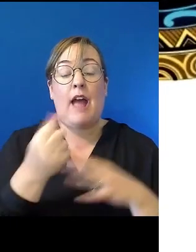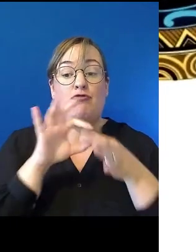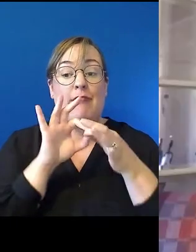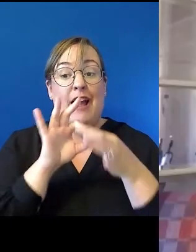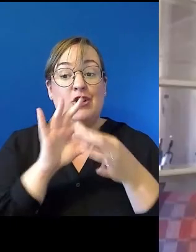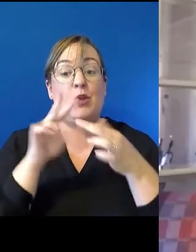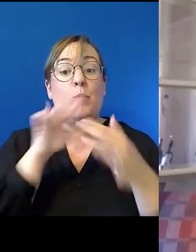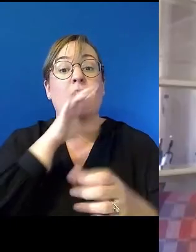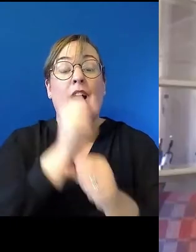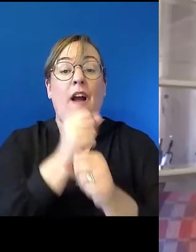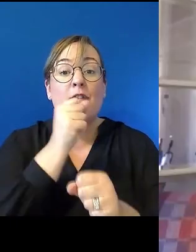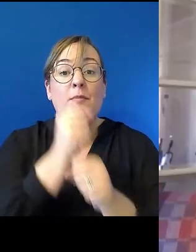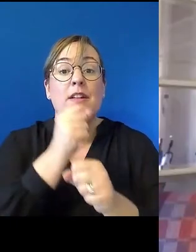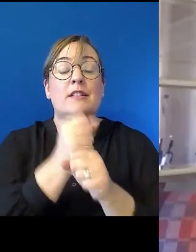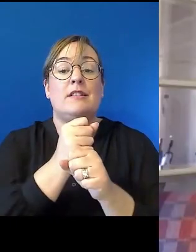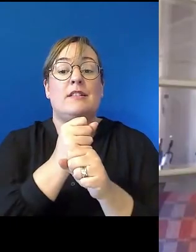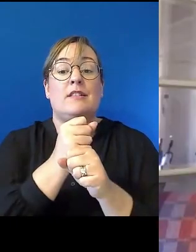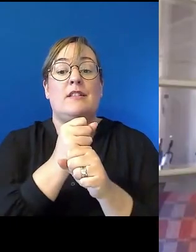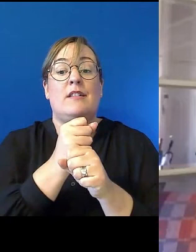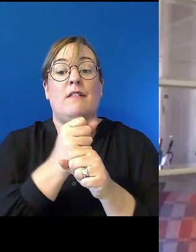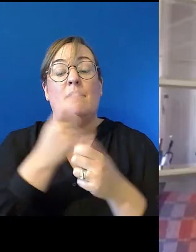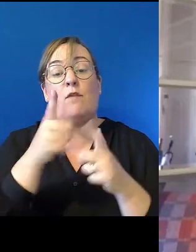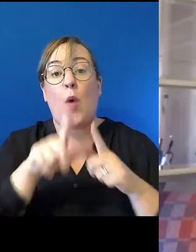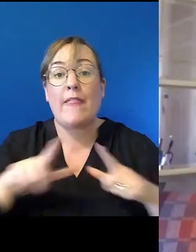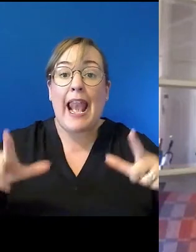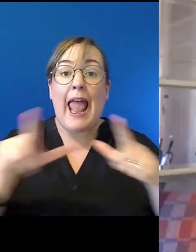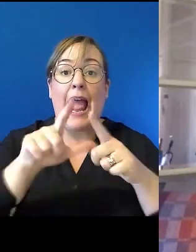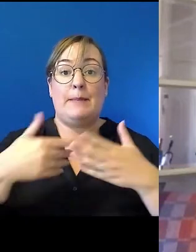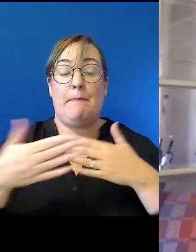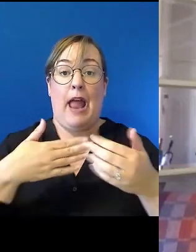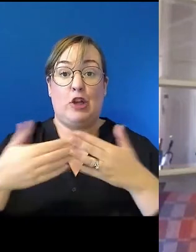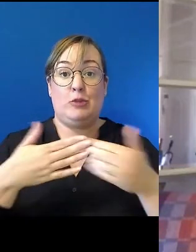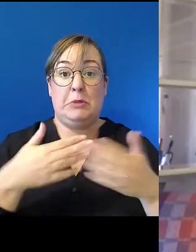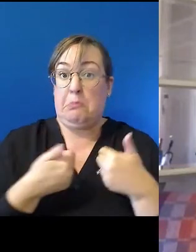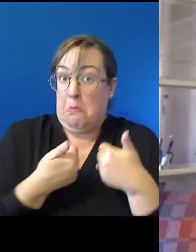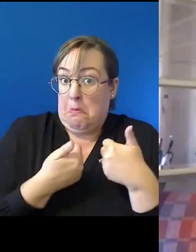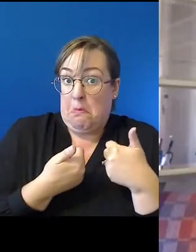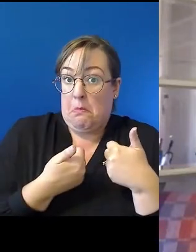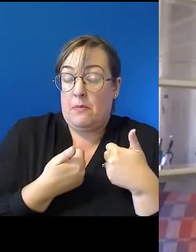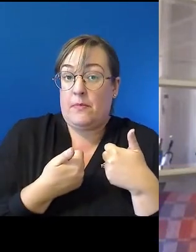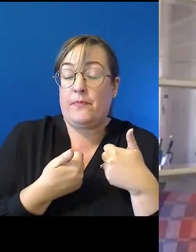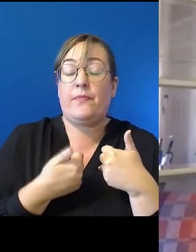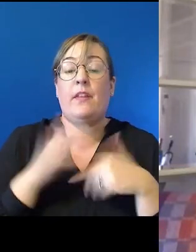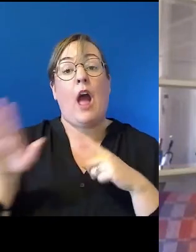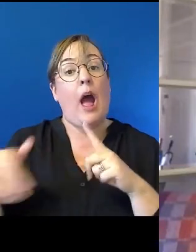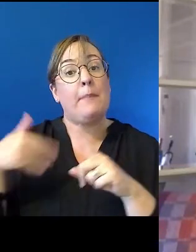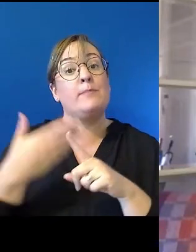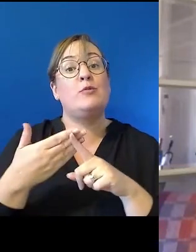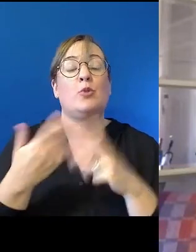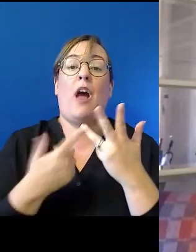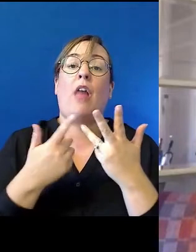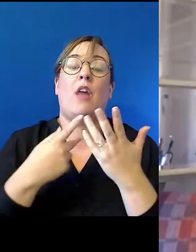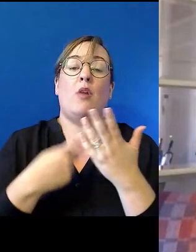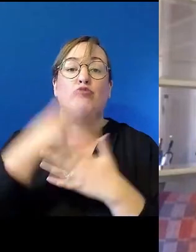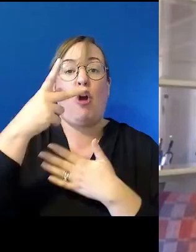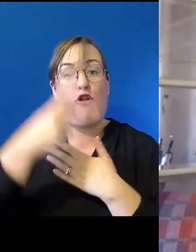on land management and control of parks, etc, to, you know, other programs. And I guess we're